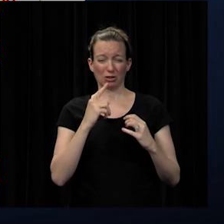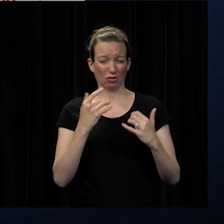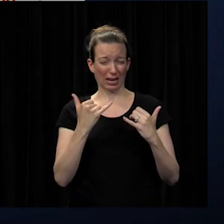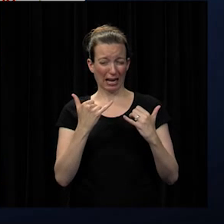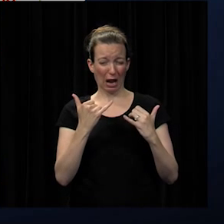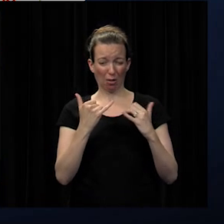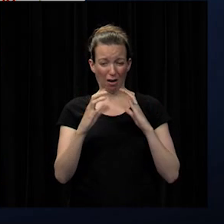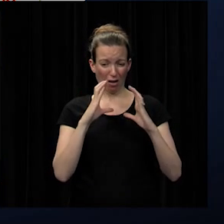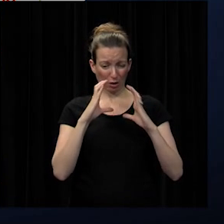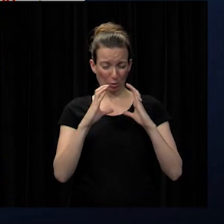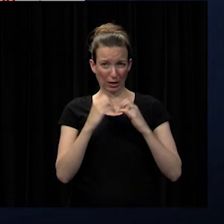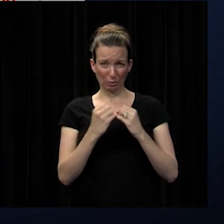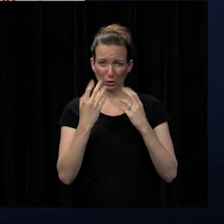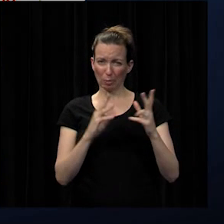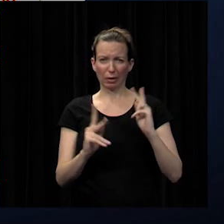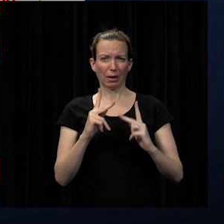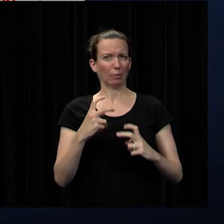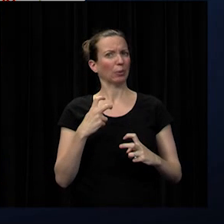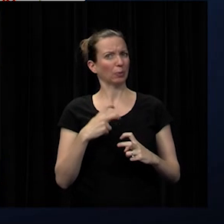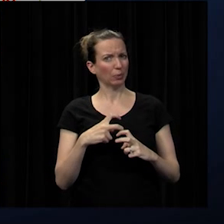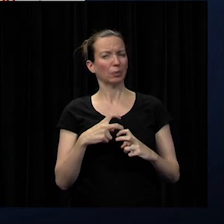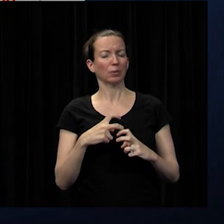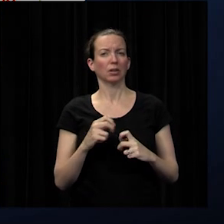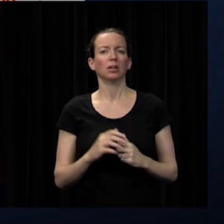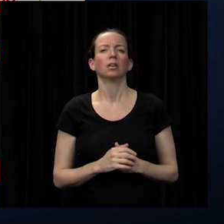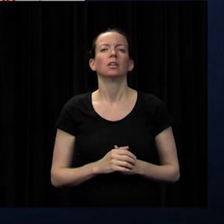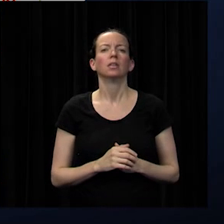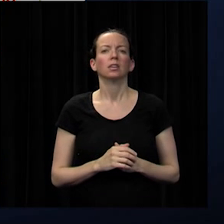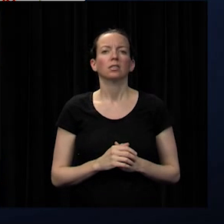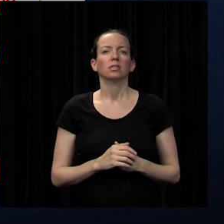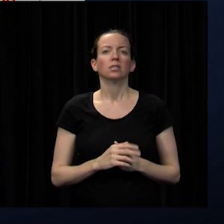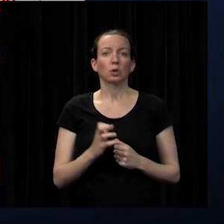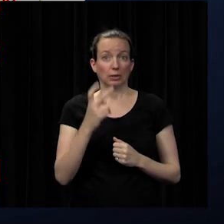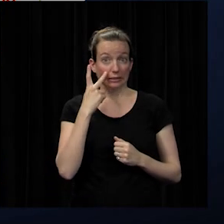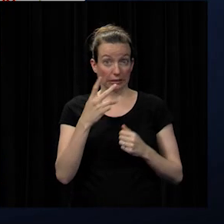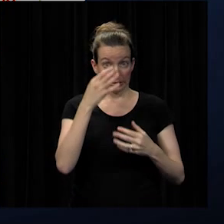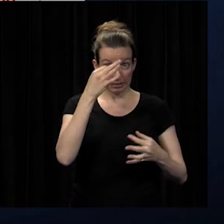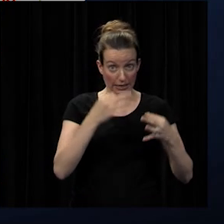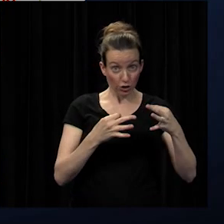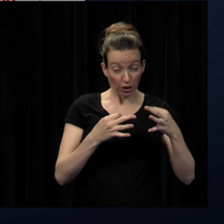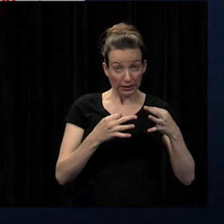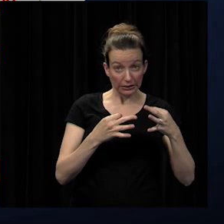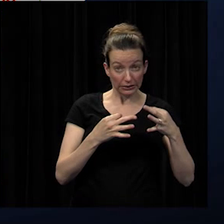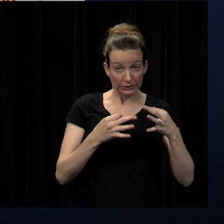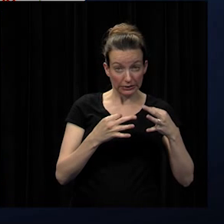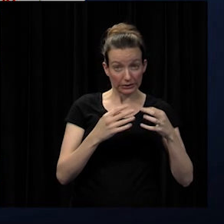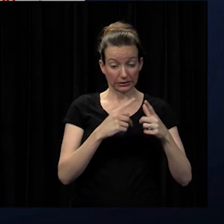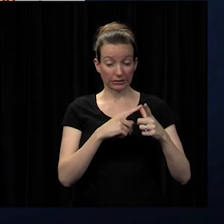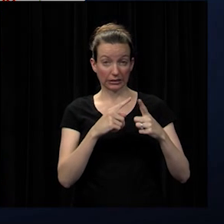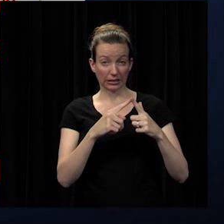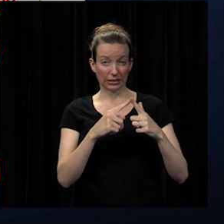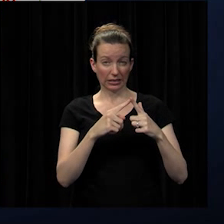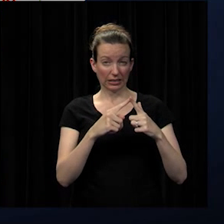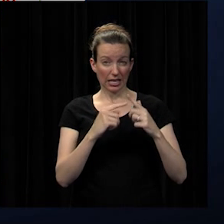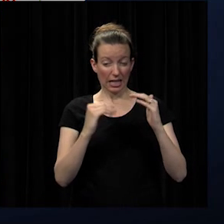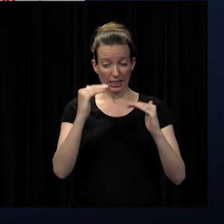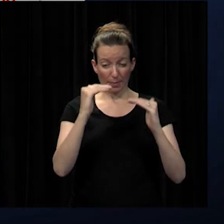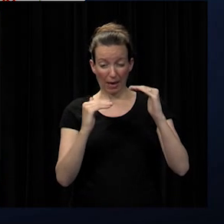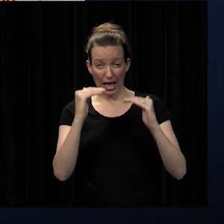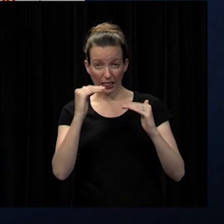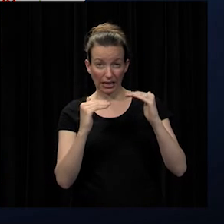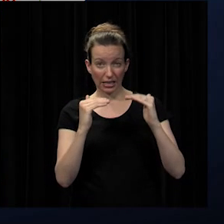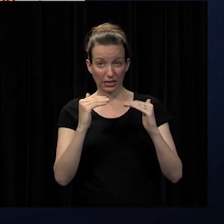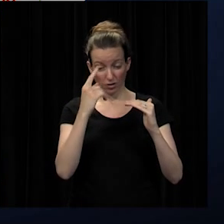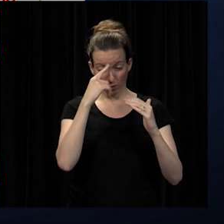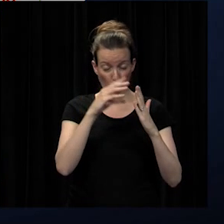with so many people but you can see the decisions by the board of education the balance between students and staff and community